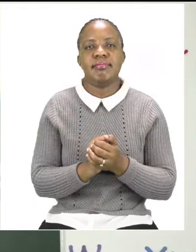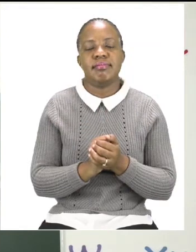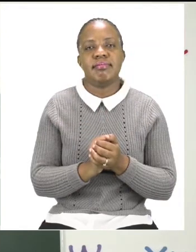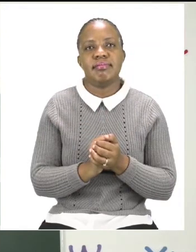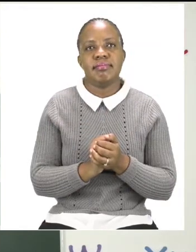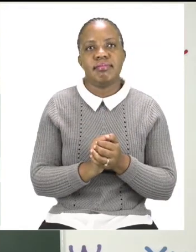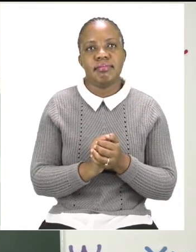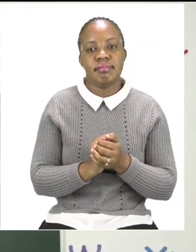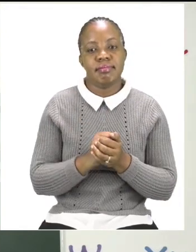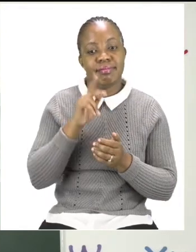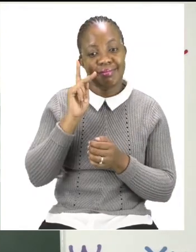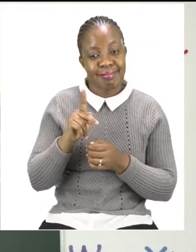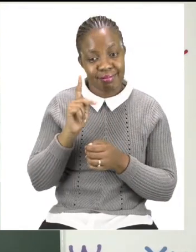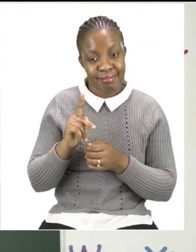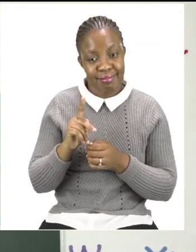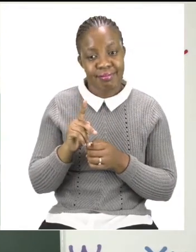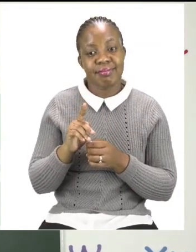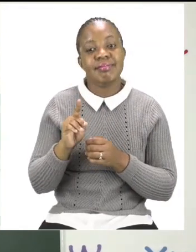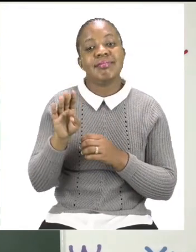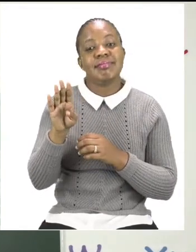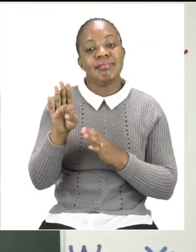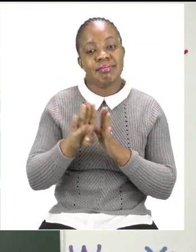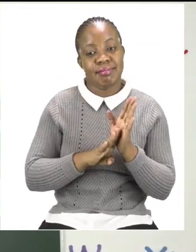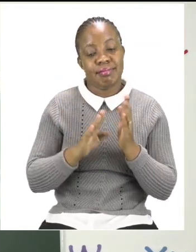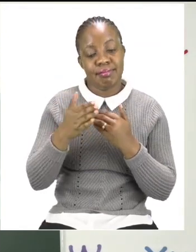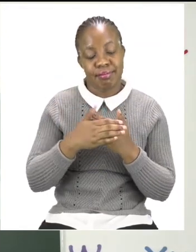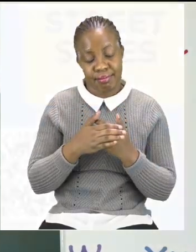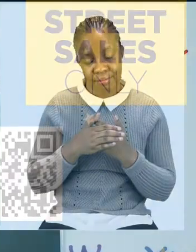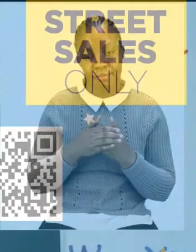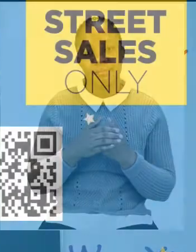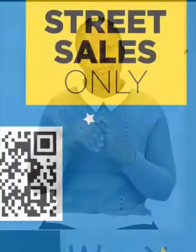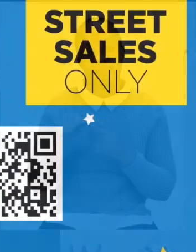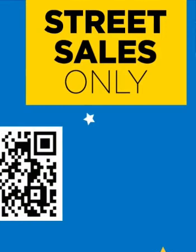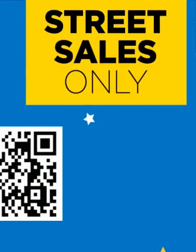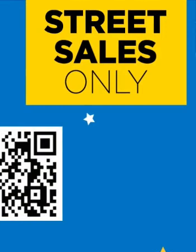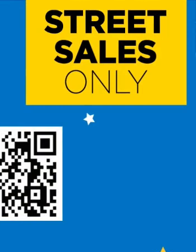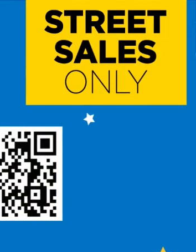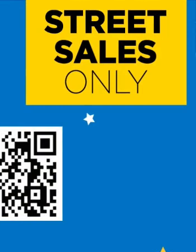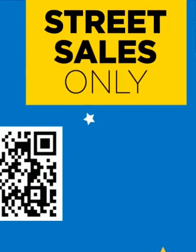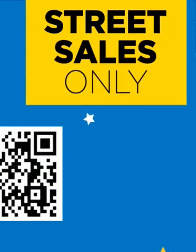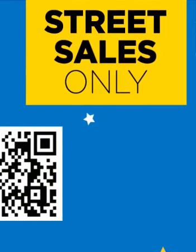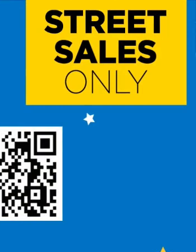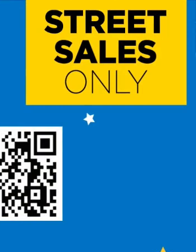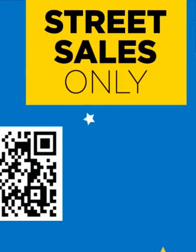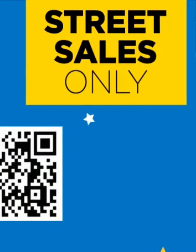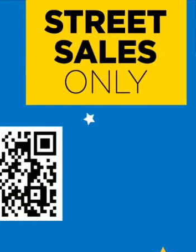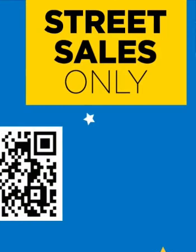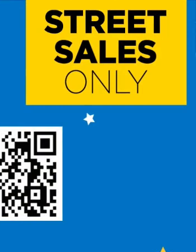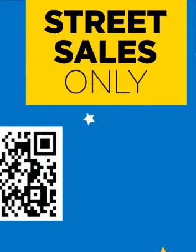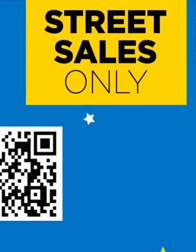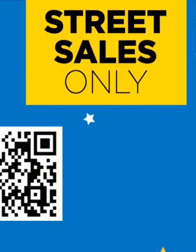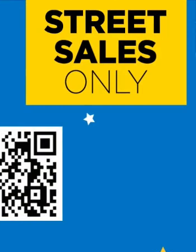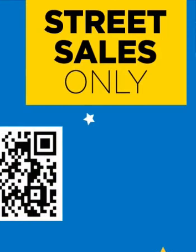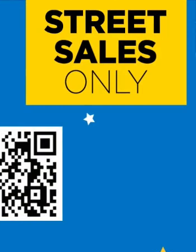we are going to do a different exercise right after this advert break. Follow us on MyZone Facebook, Active Kids,